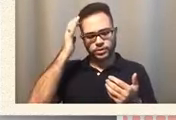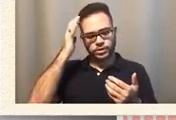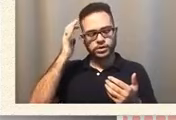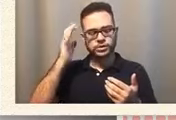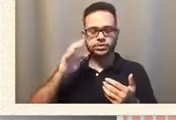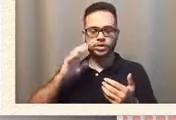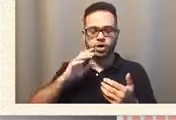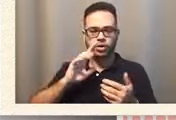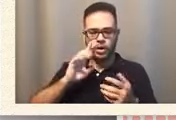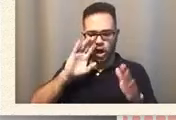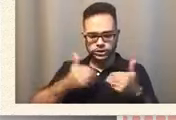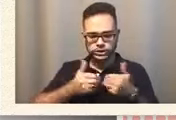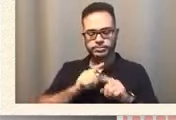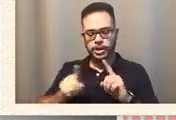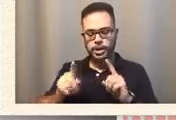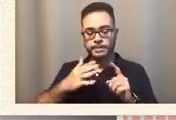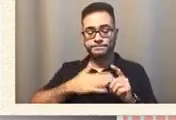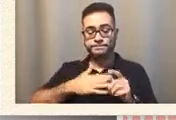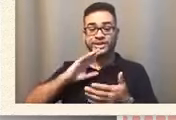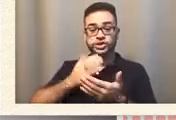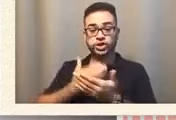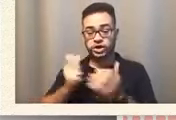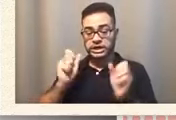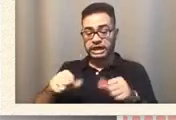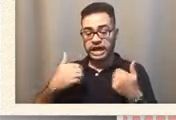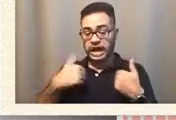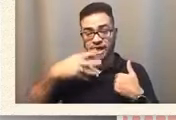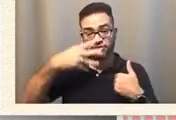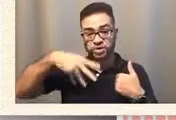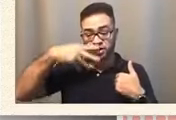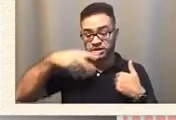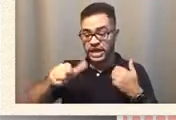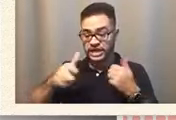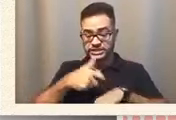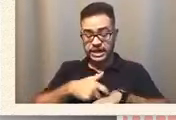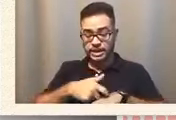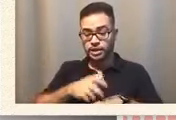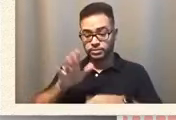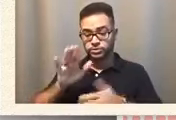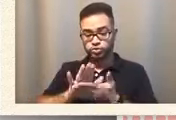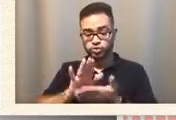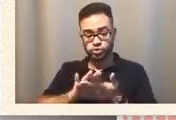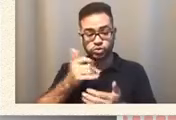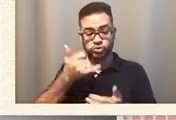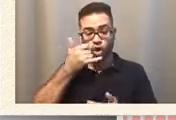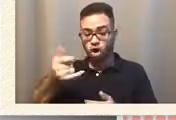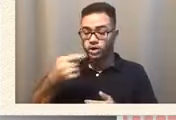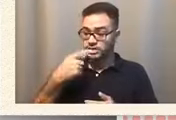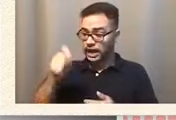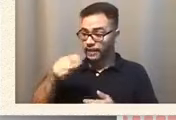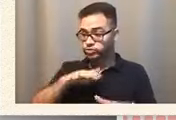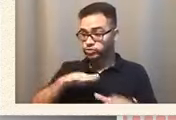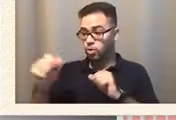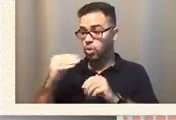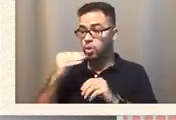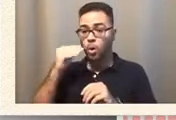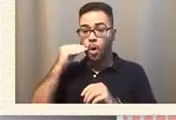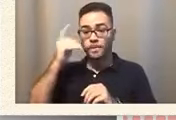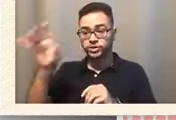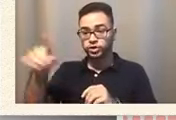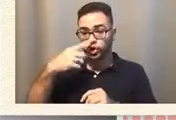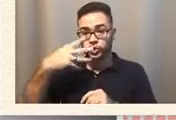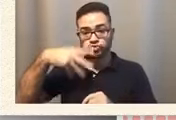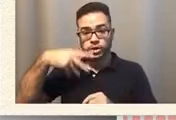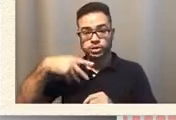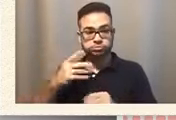have a runny nose at any moment. And the school called and said she needs to go home because her nose was running. That's it. Nothing